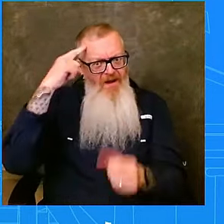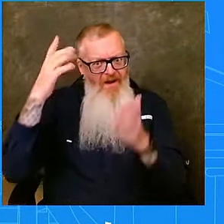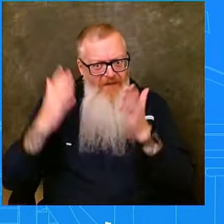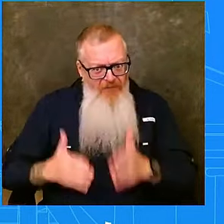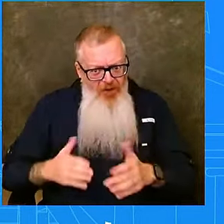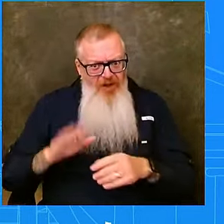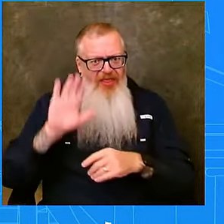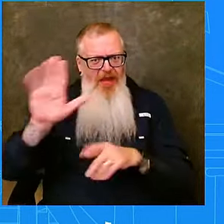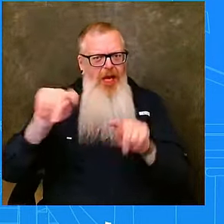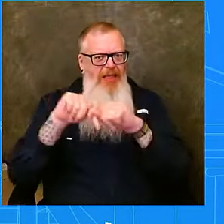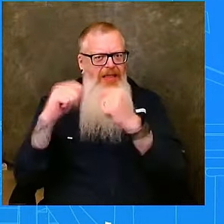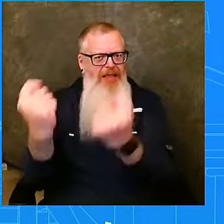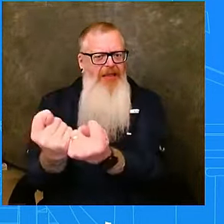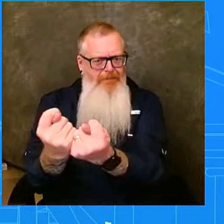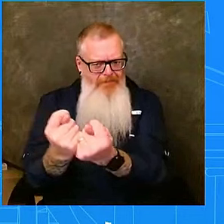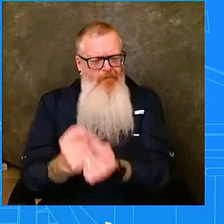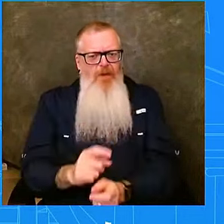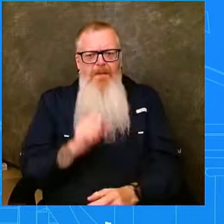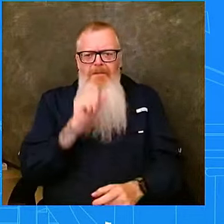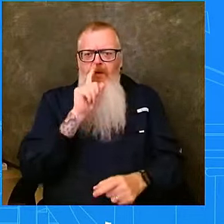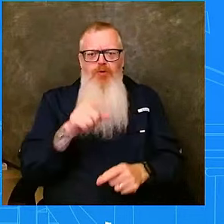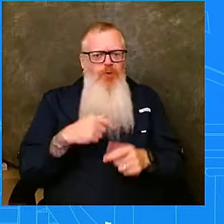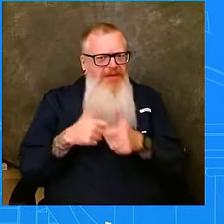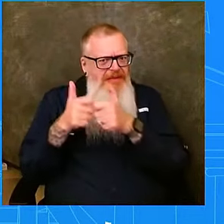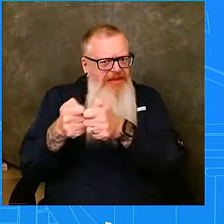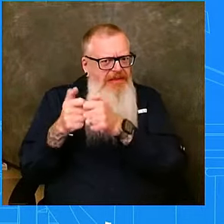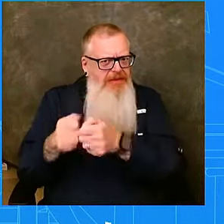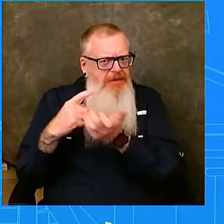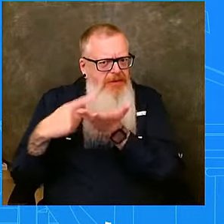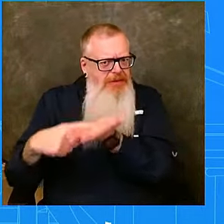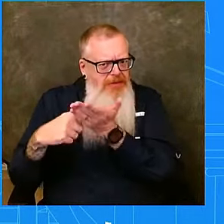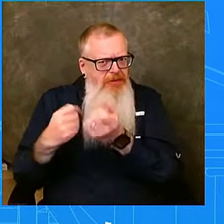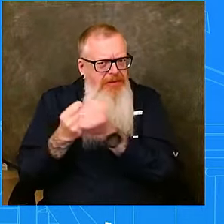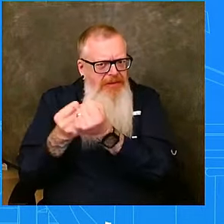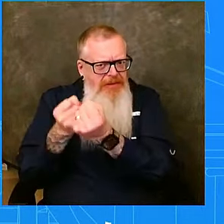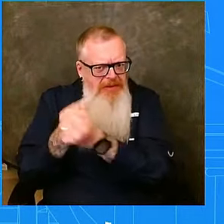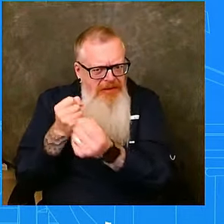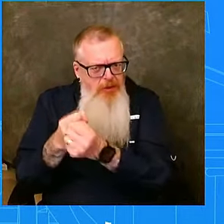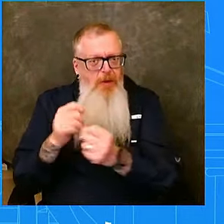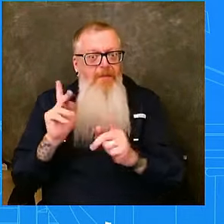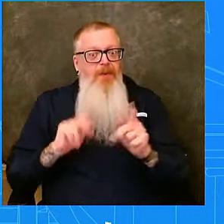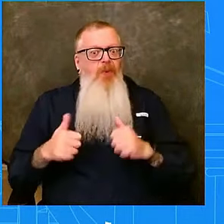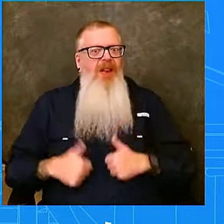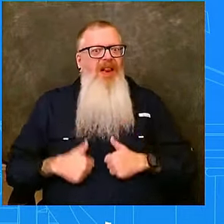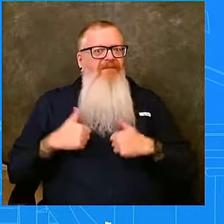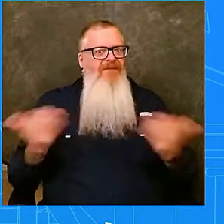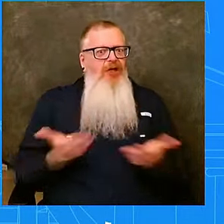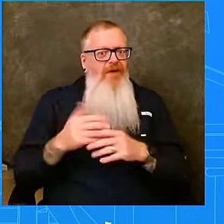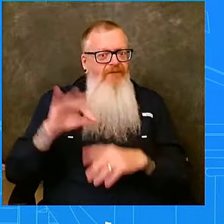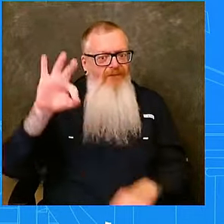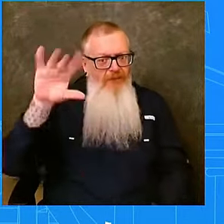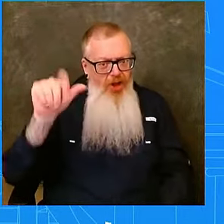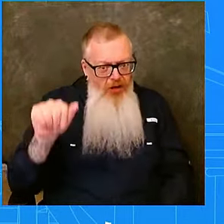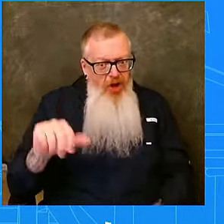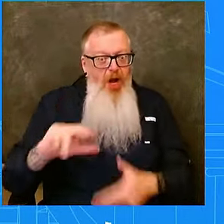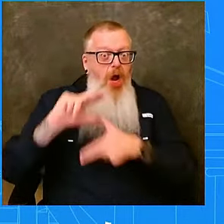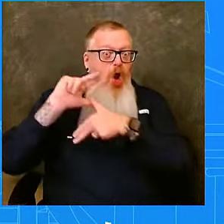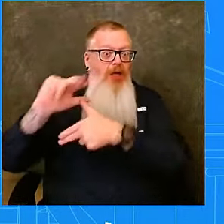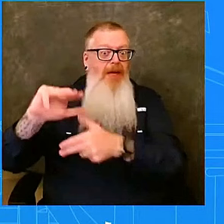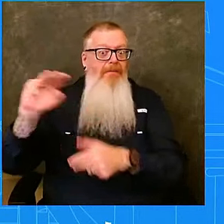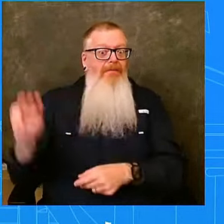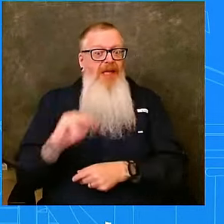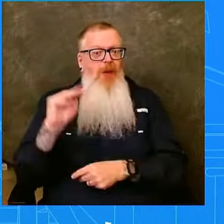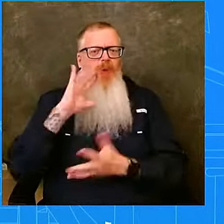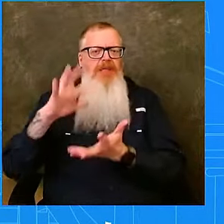to meet the needs of Floridians as Hurricane Milton passes through the state. I want to deliver a very important